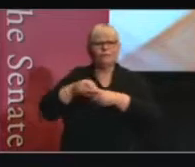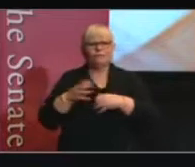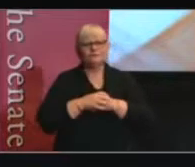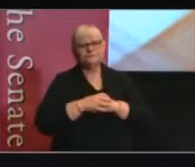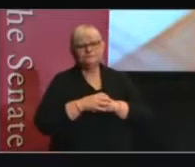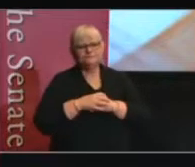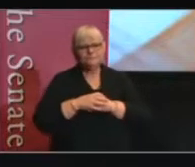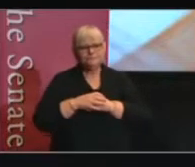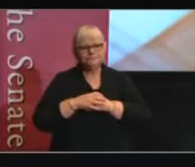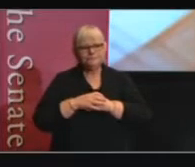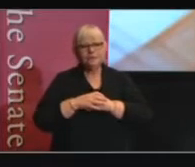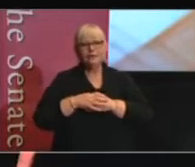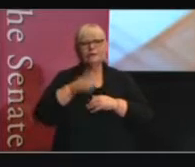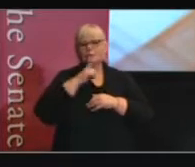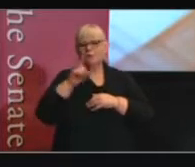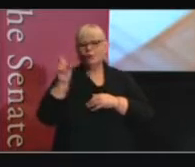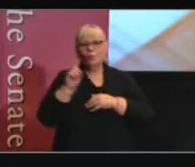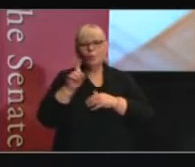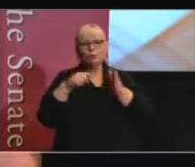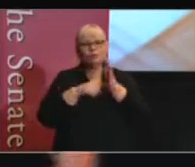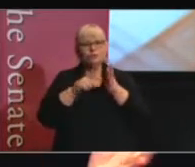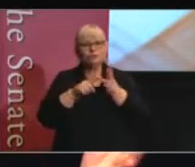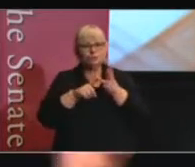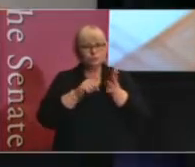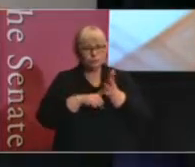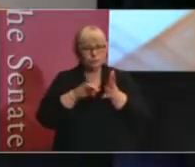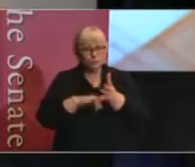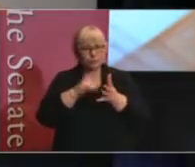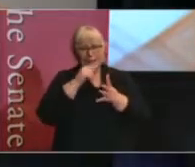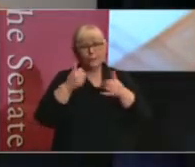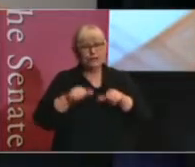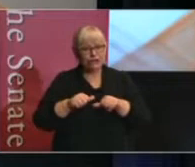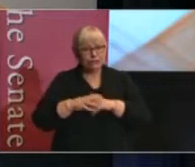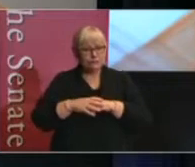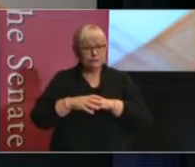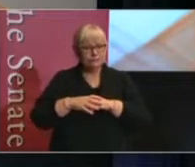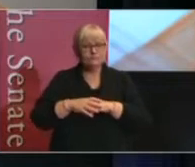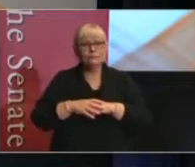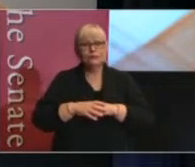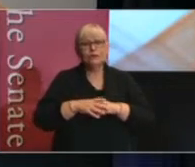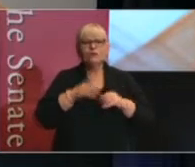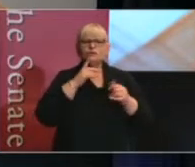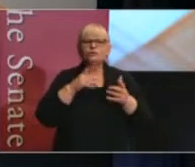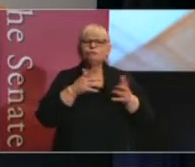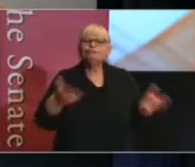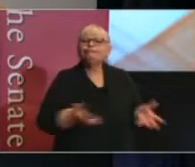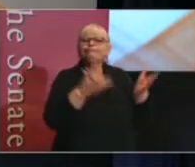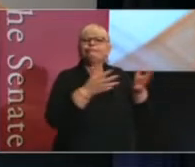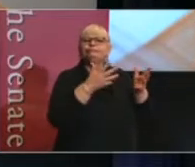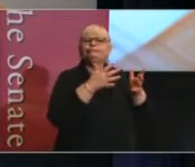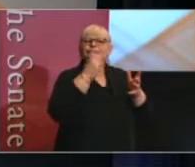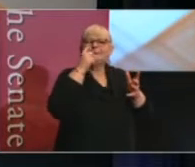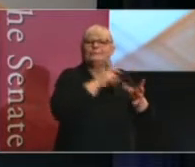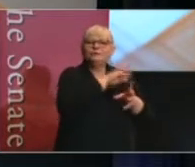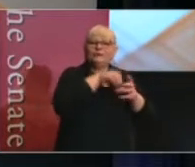So what tools might we think about to help address some of those aspects of public engagement? I'm